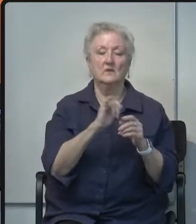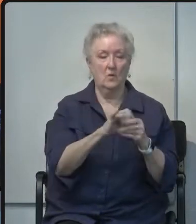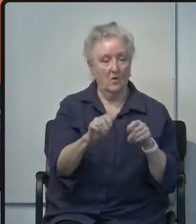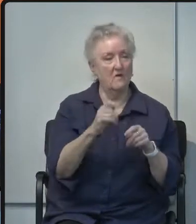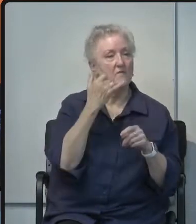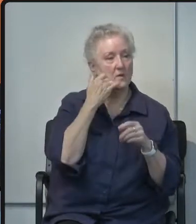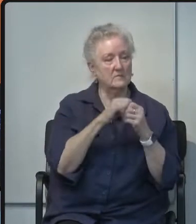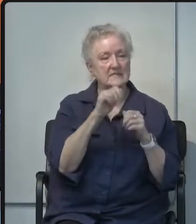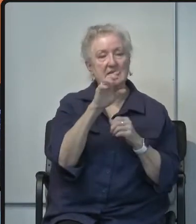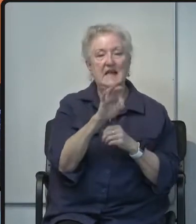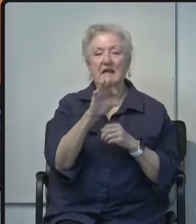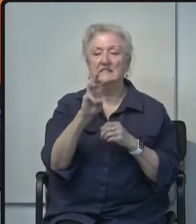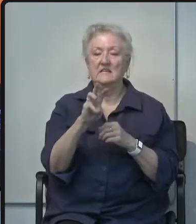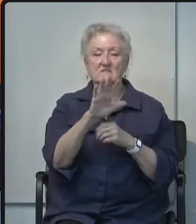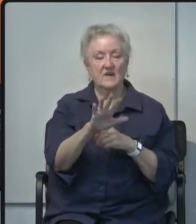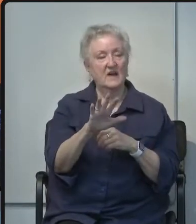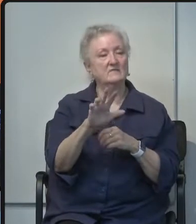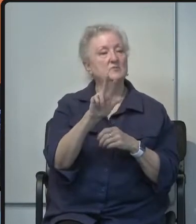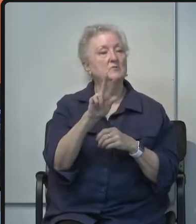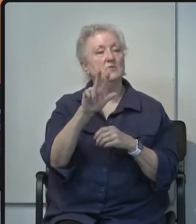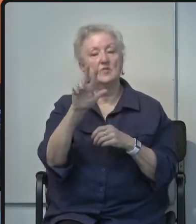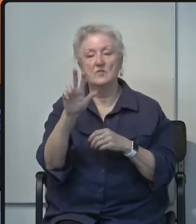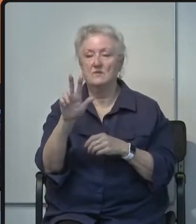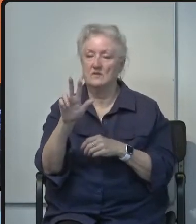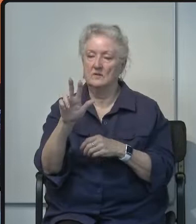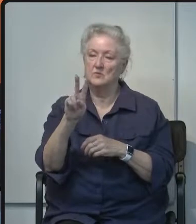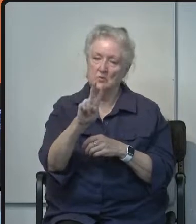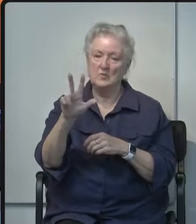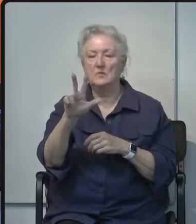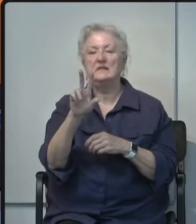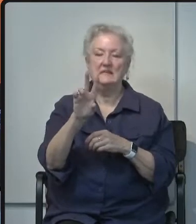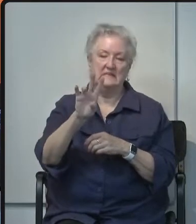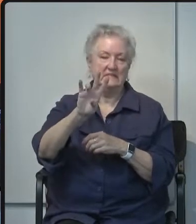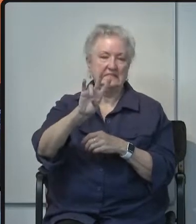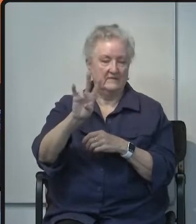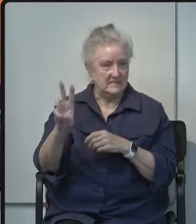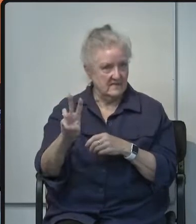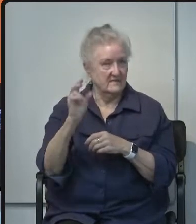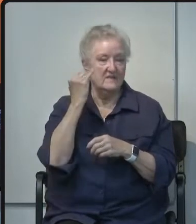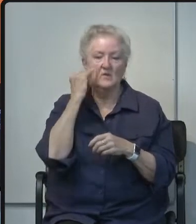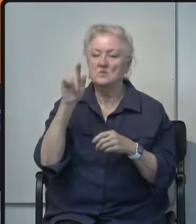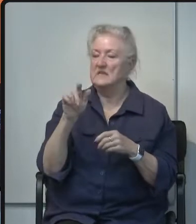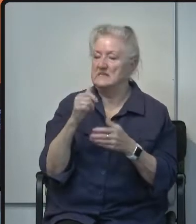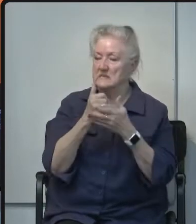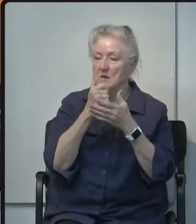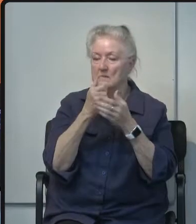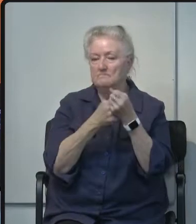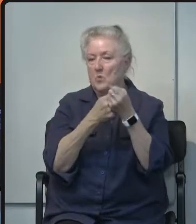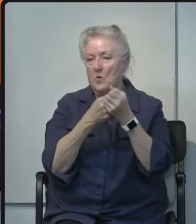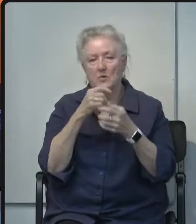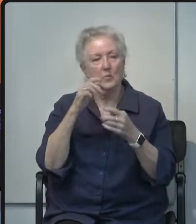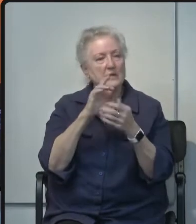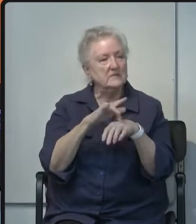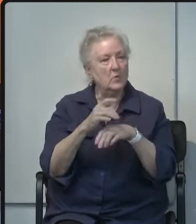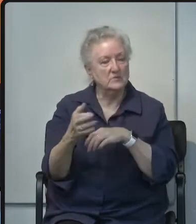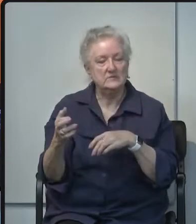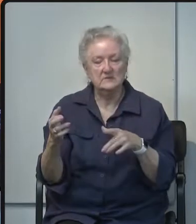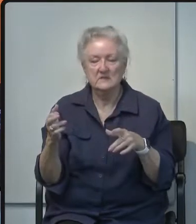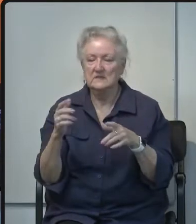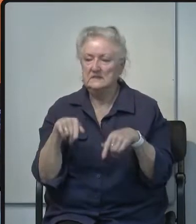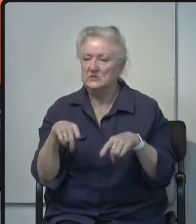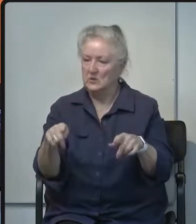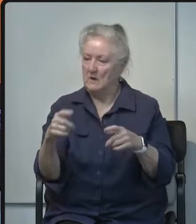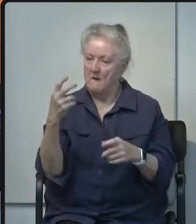-2376 if you need any support or resources um but during these difficult